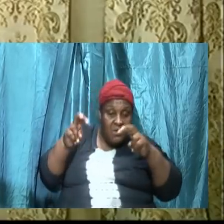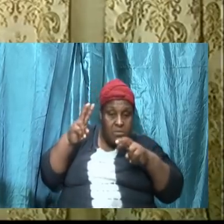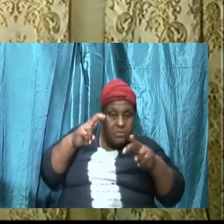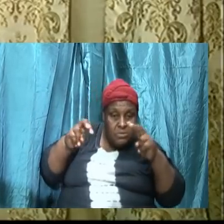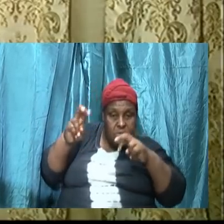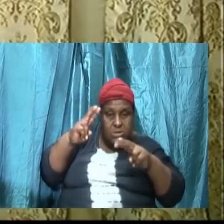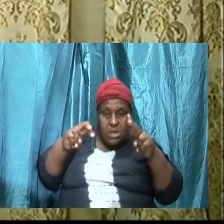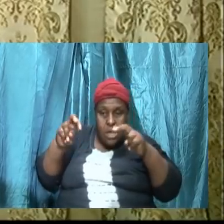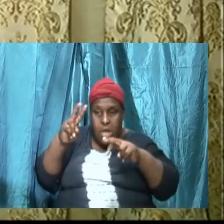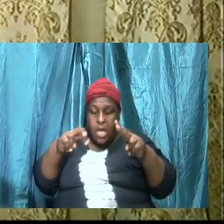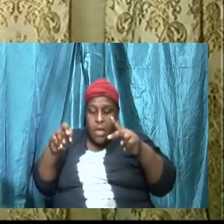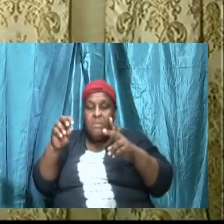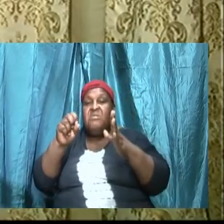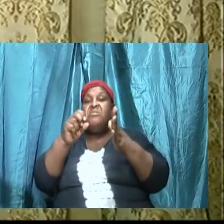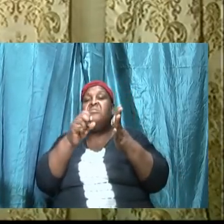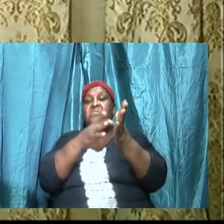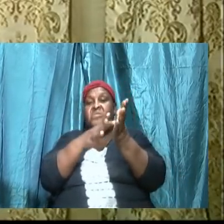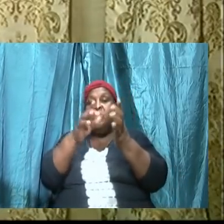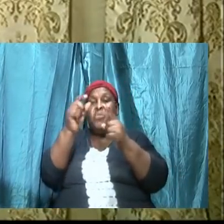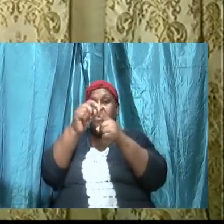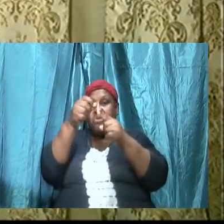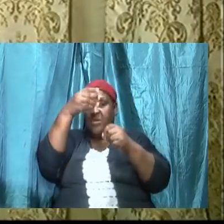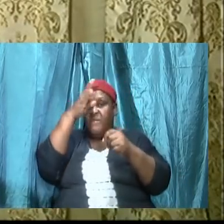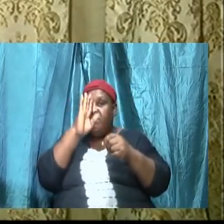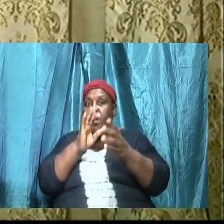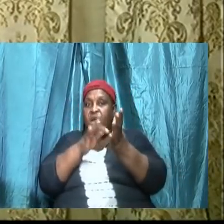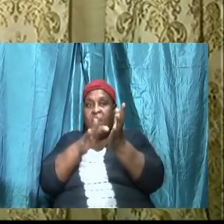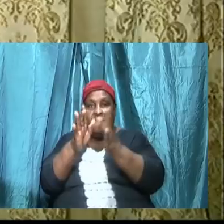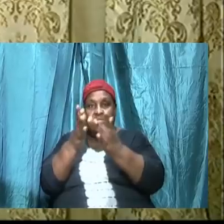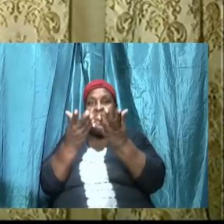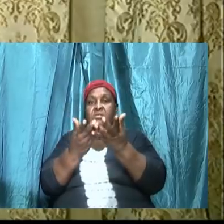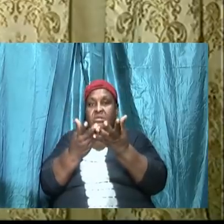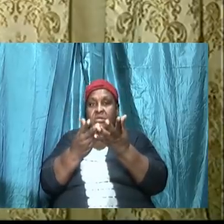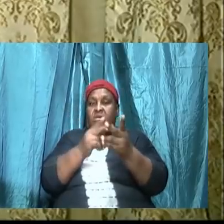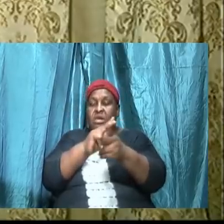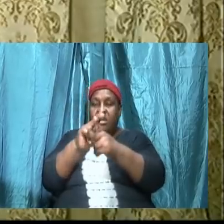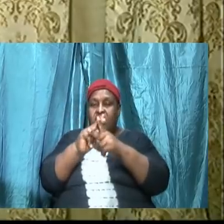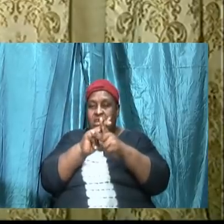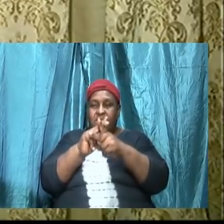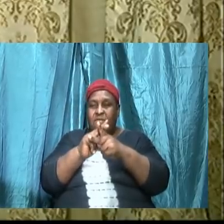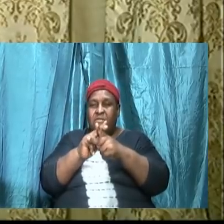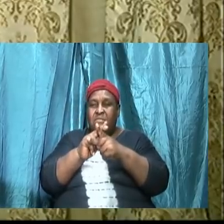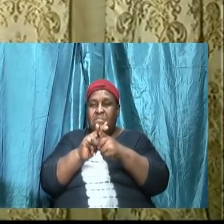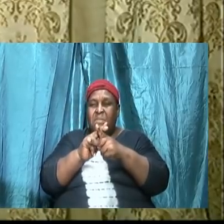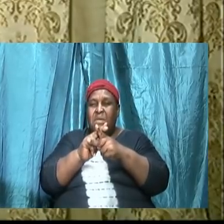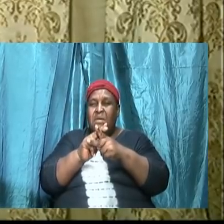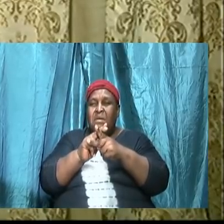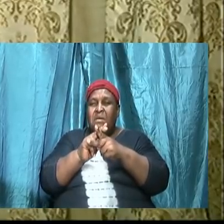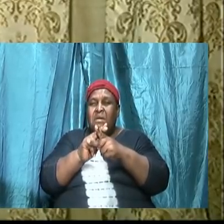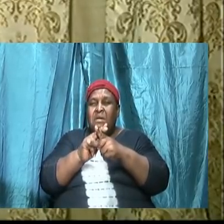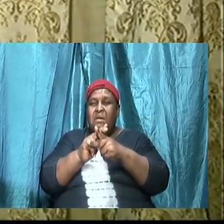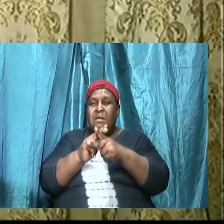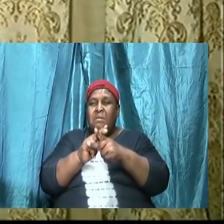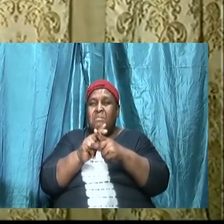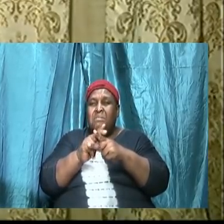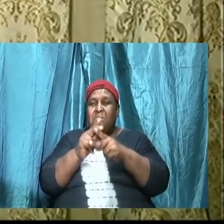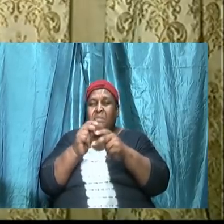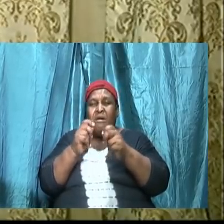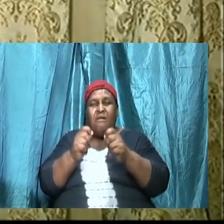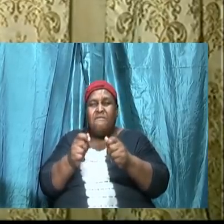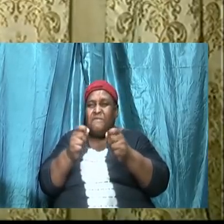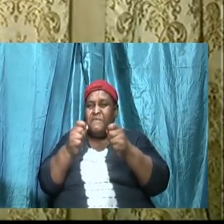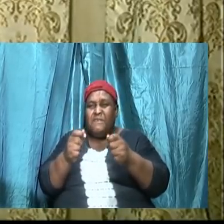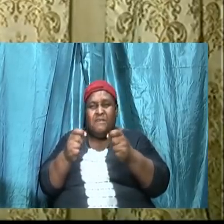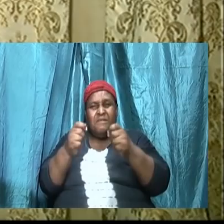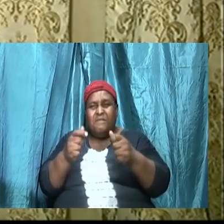carefully. Examine the scriptures regularly. Examine the scriptures